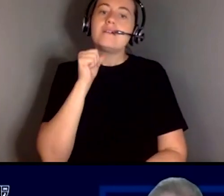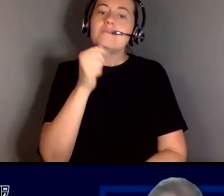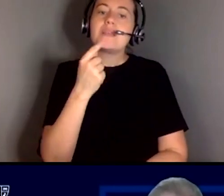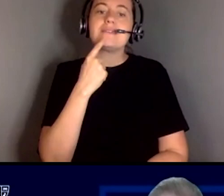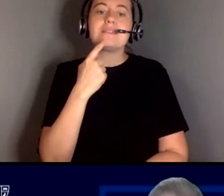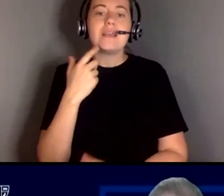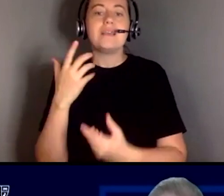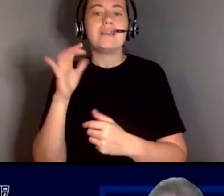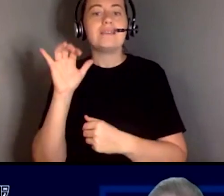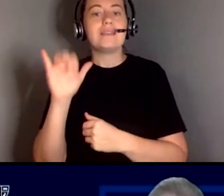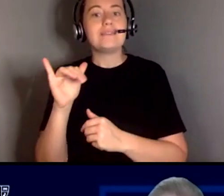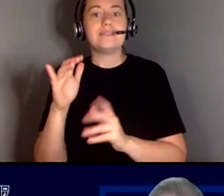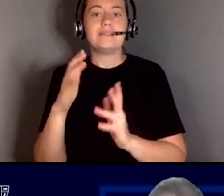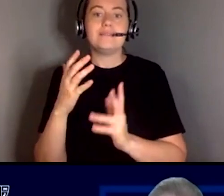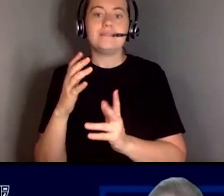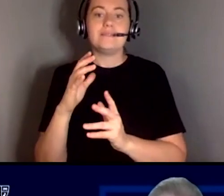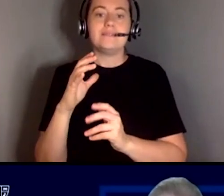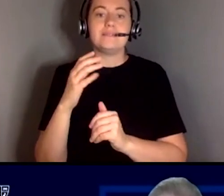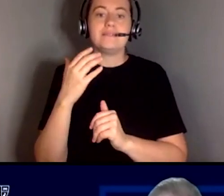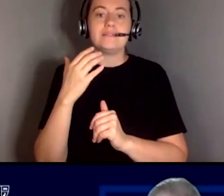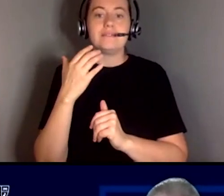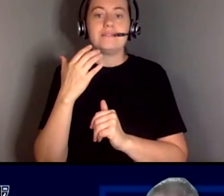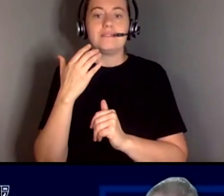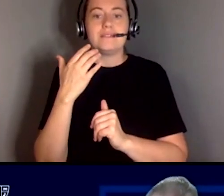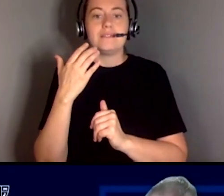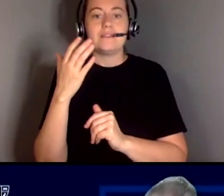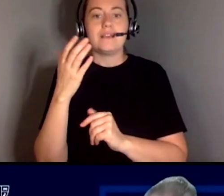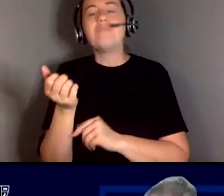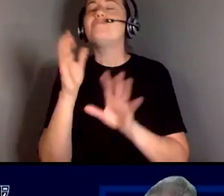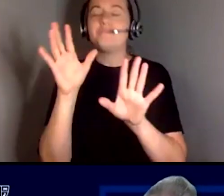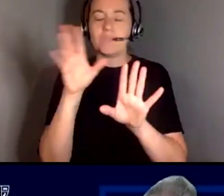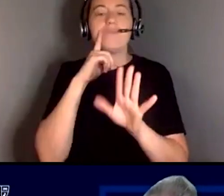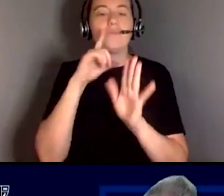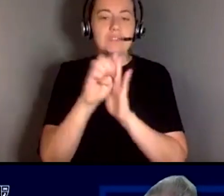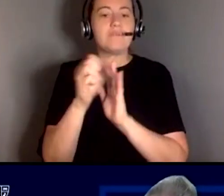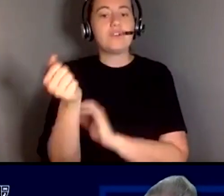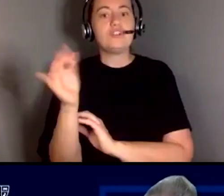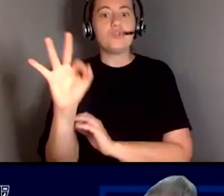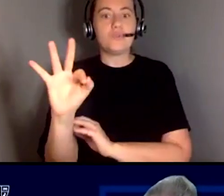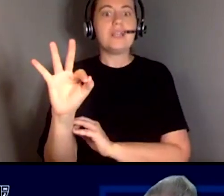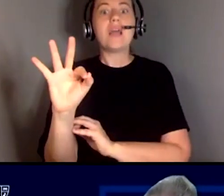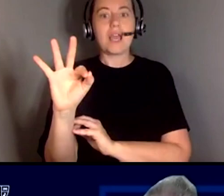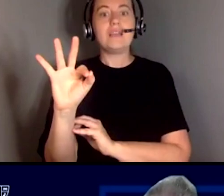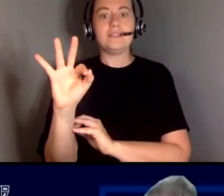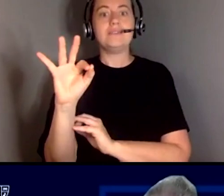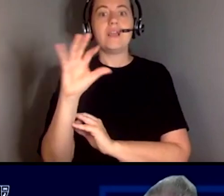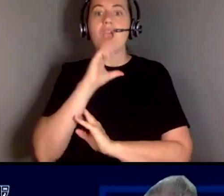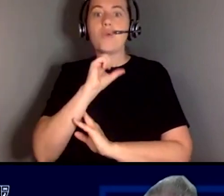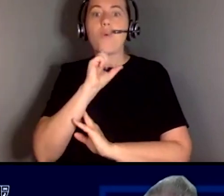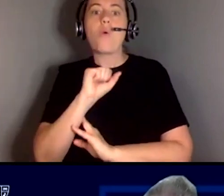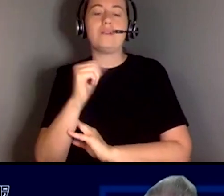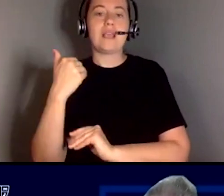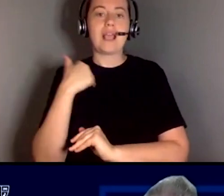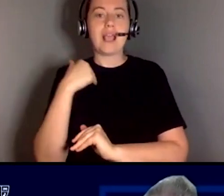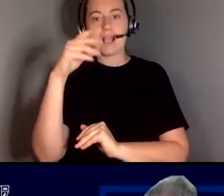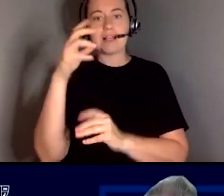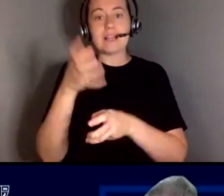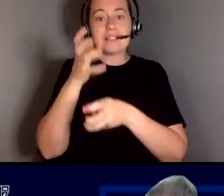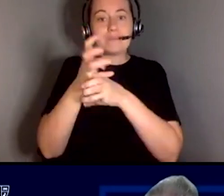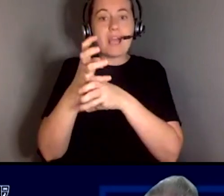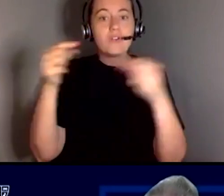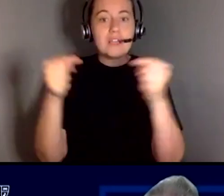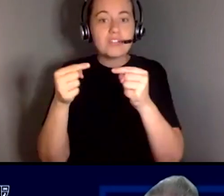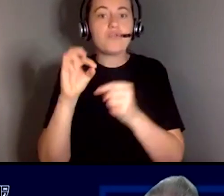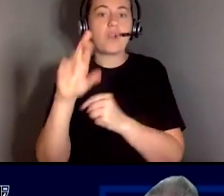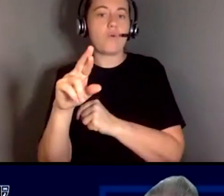but a 29 year old who have had you know a stroke or spinal cord injury or um some type of